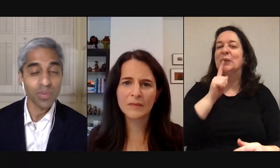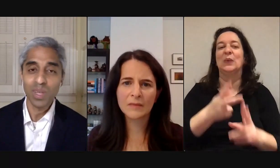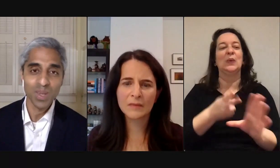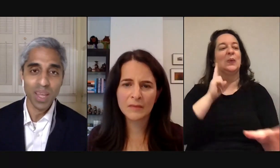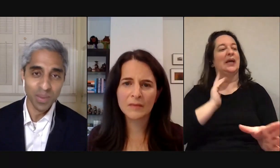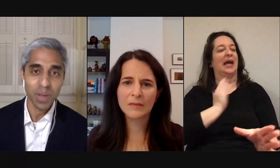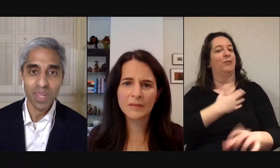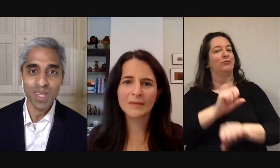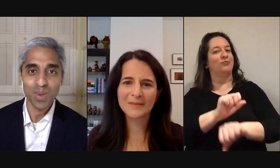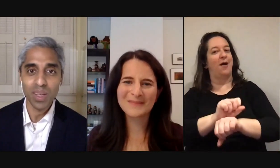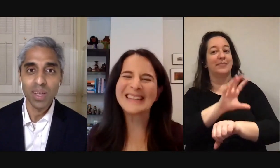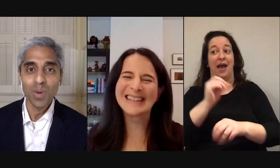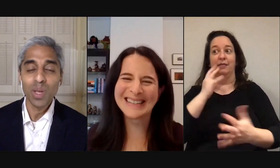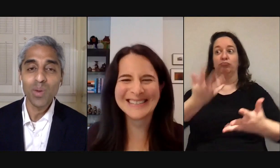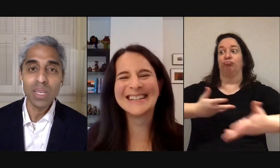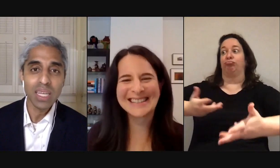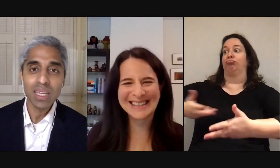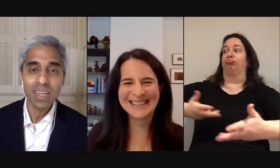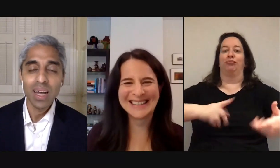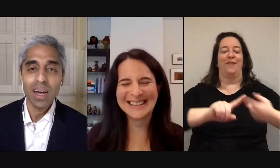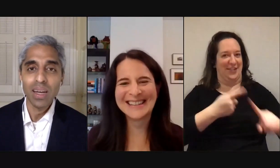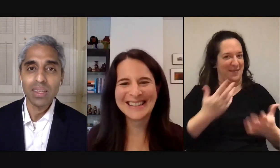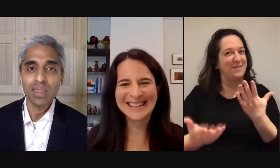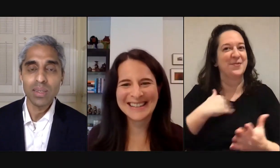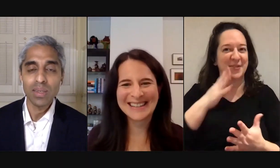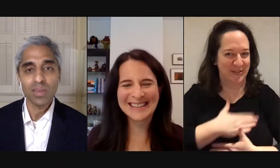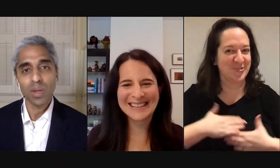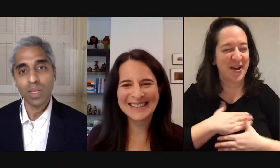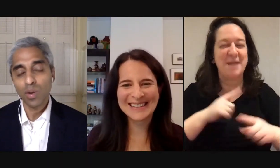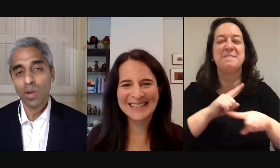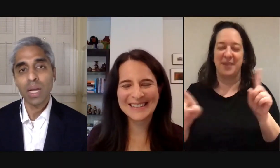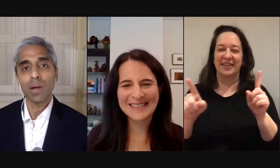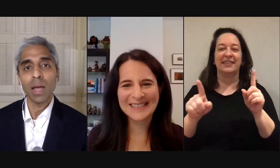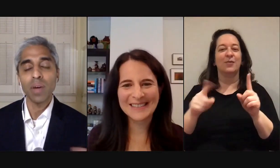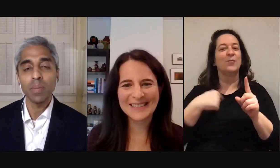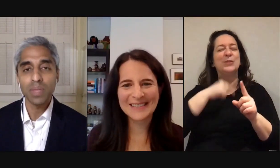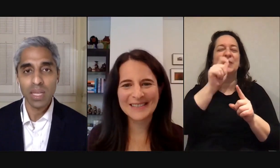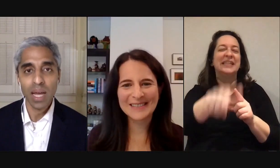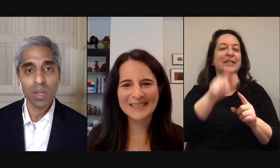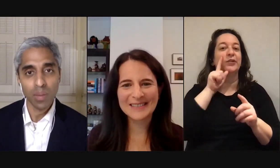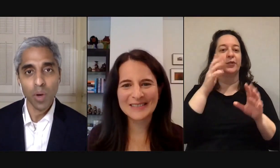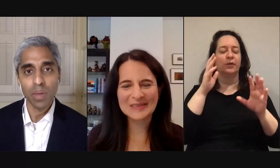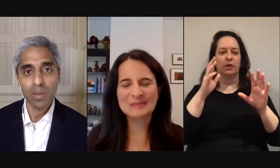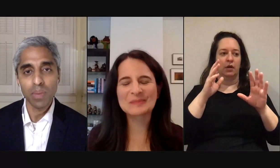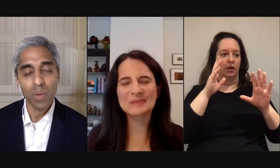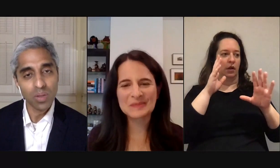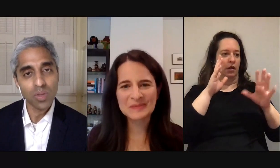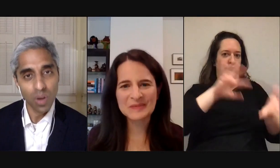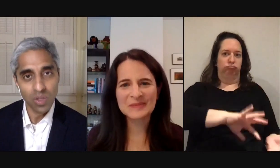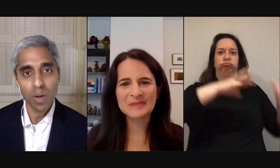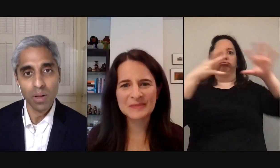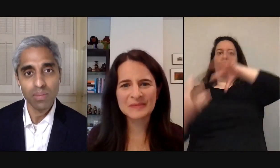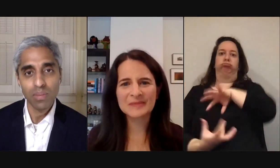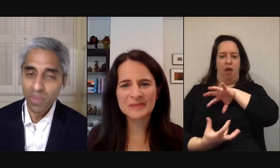friends although if you can do that you might really enjoy it we don't need uh to necessarily turn our entire life upside down at the moment but